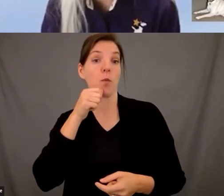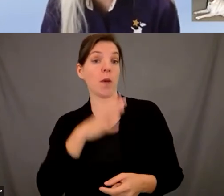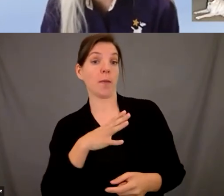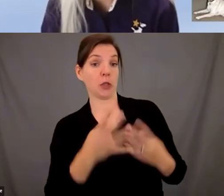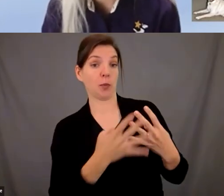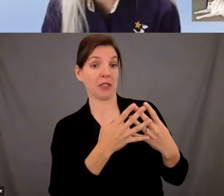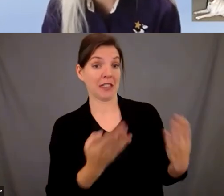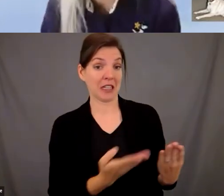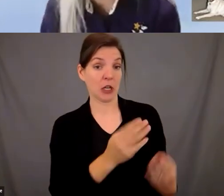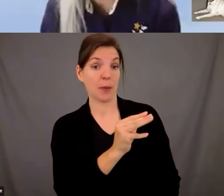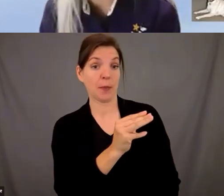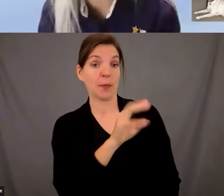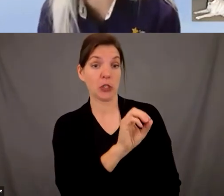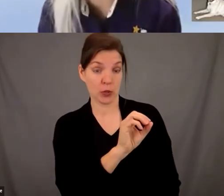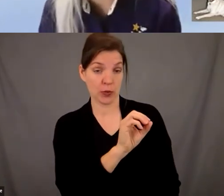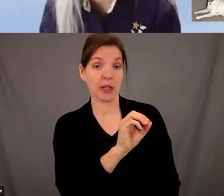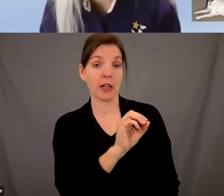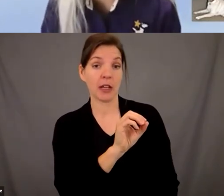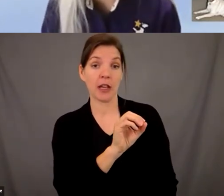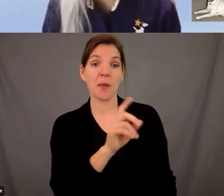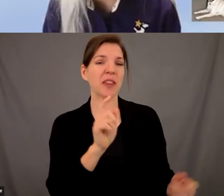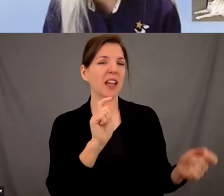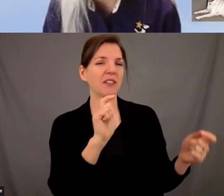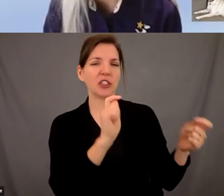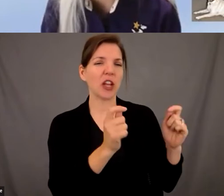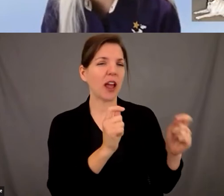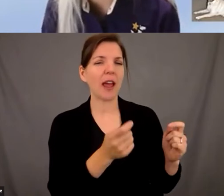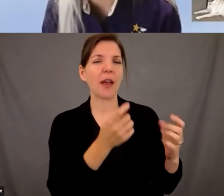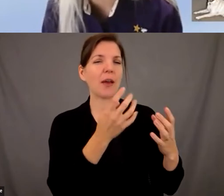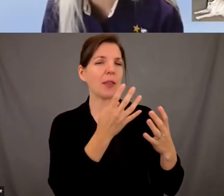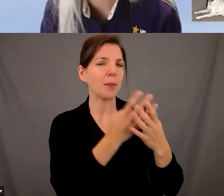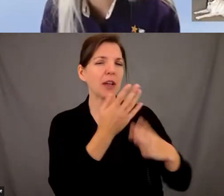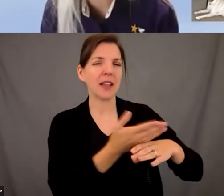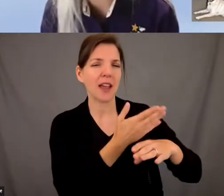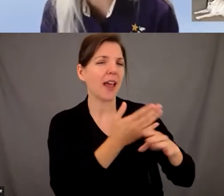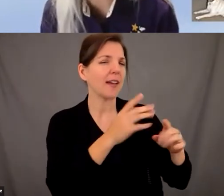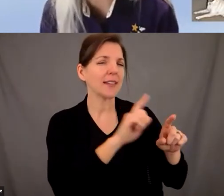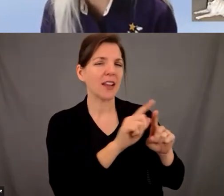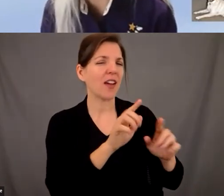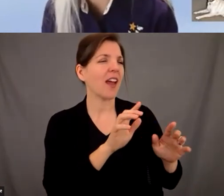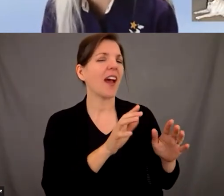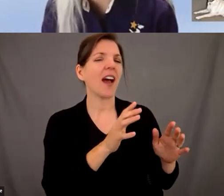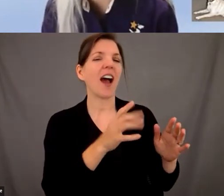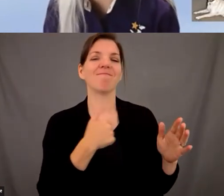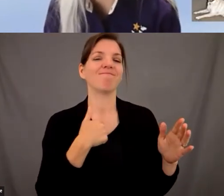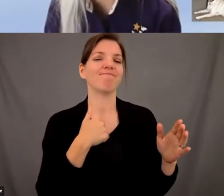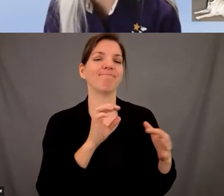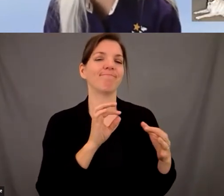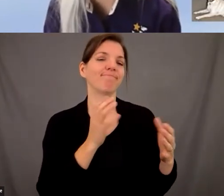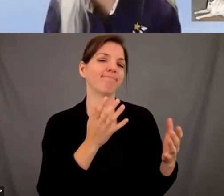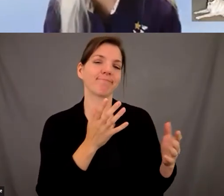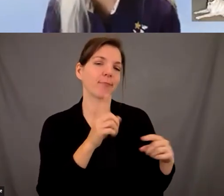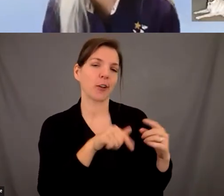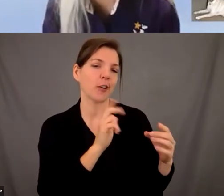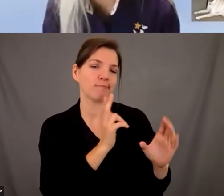um missouri department of corrections but they kind of repurposed that prison and um unfortunately we lost our prison program